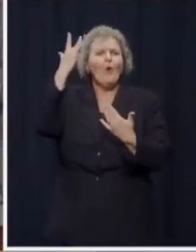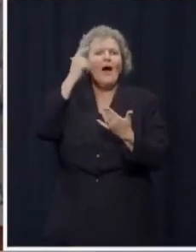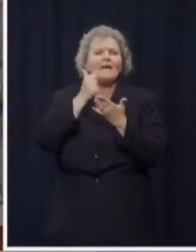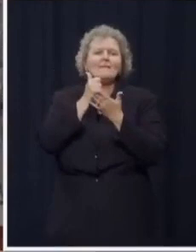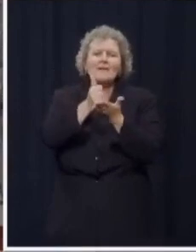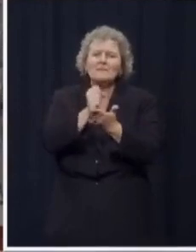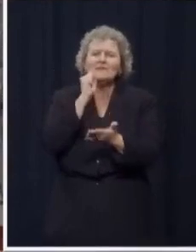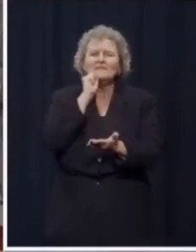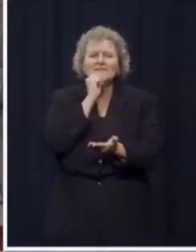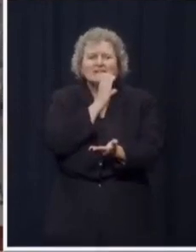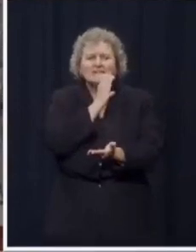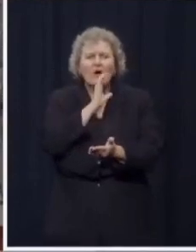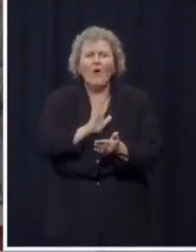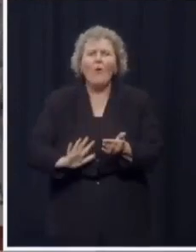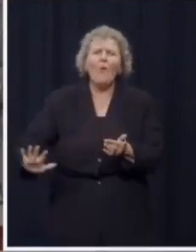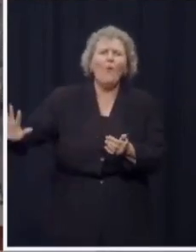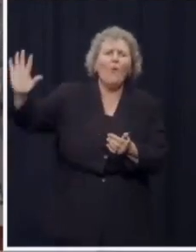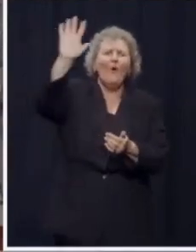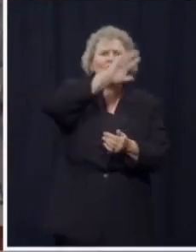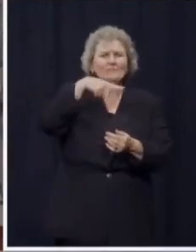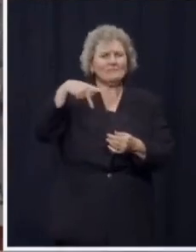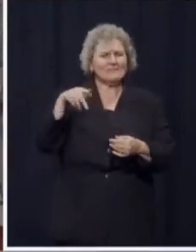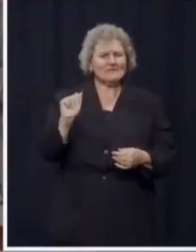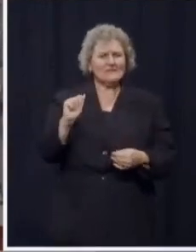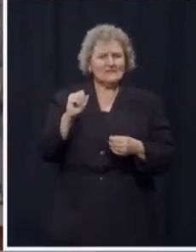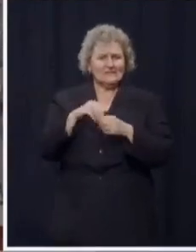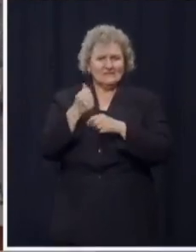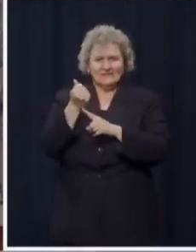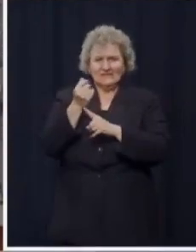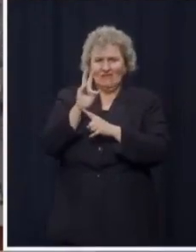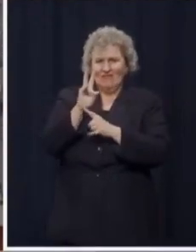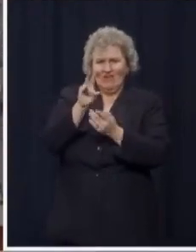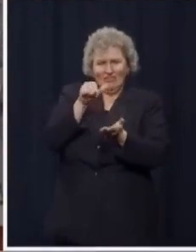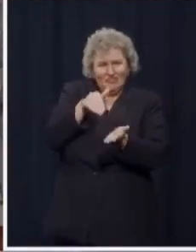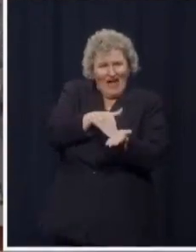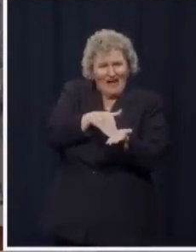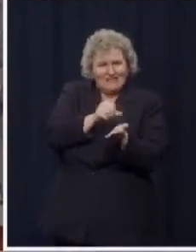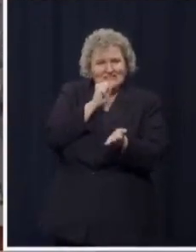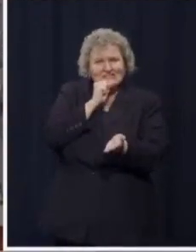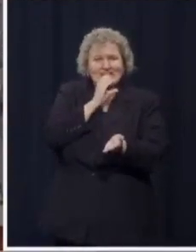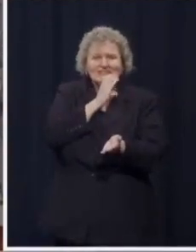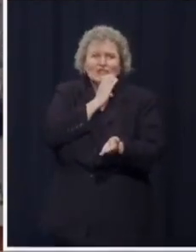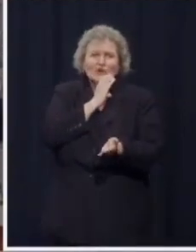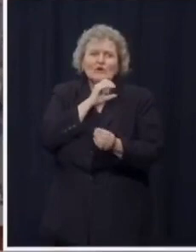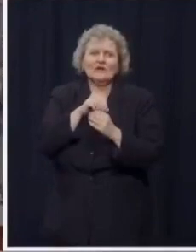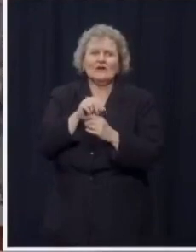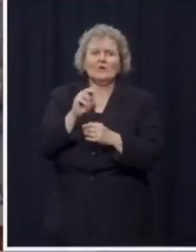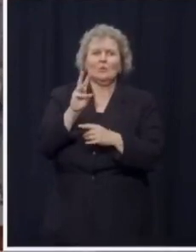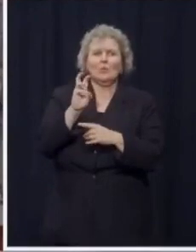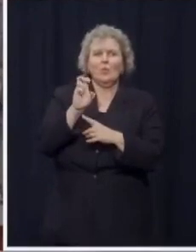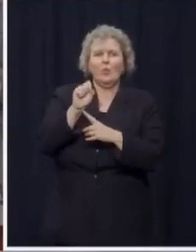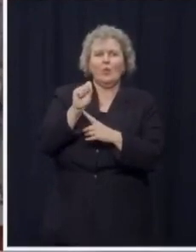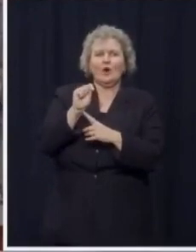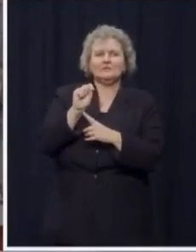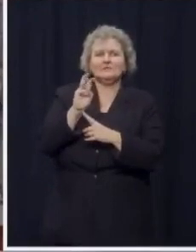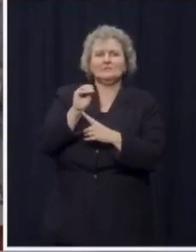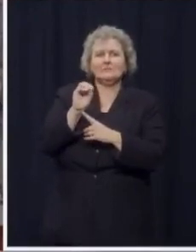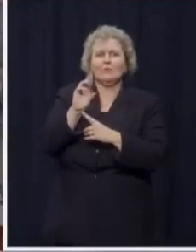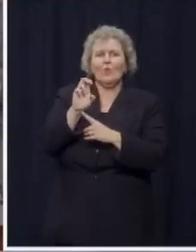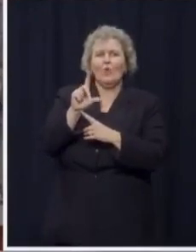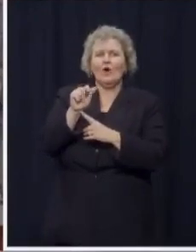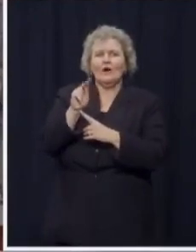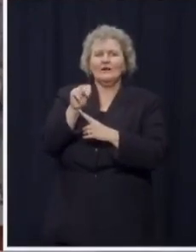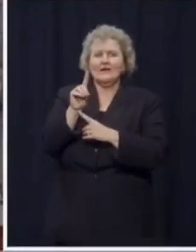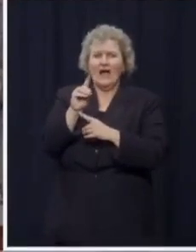every single county. 17,000 seniors in Westmoreland County, in fact. More than 14,000 in York. And more than 11